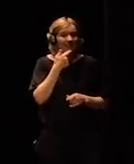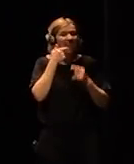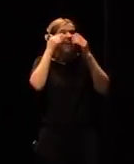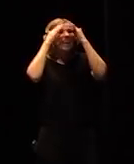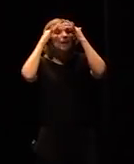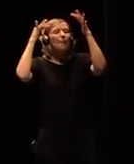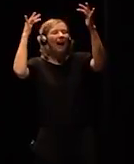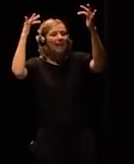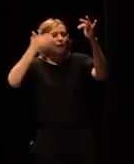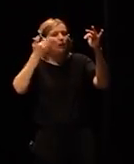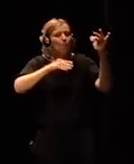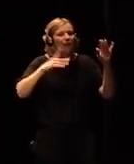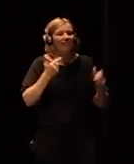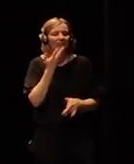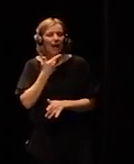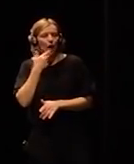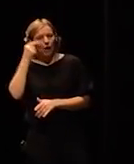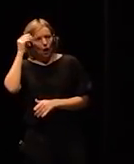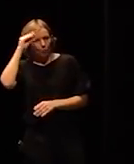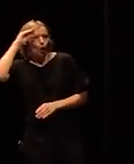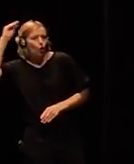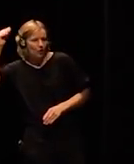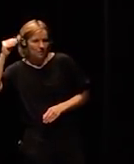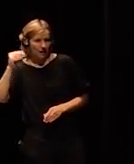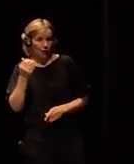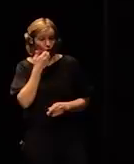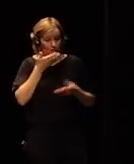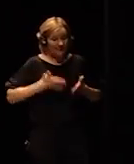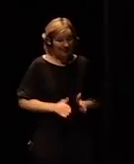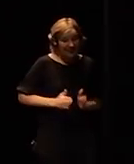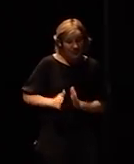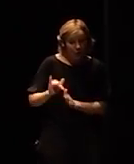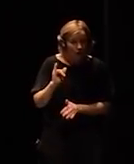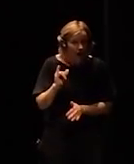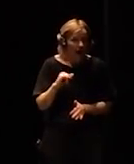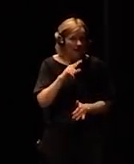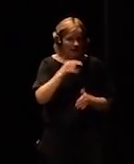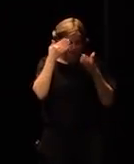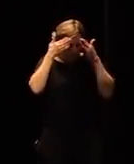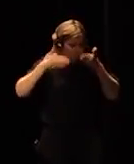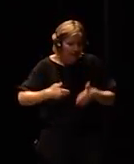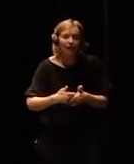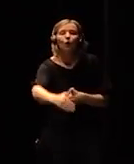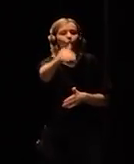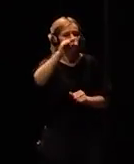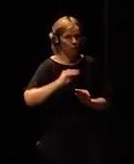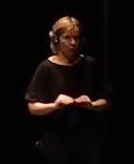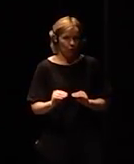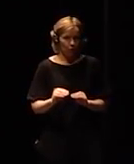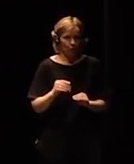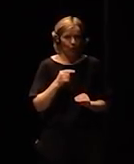if you have kids this is what they have to focus on in future it's great to have knowledge you know Einstein had a lot of knowledge